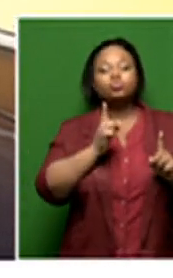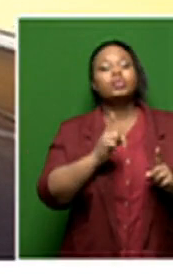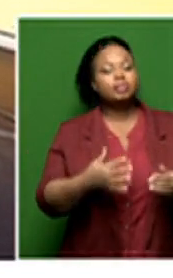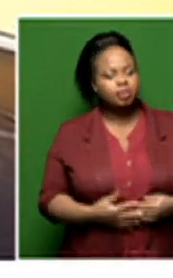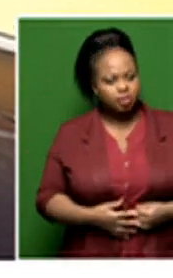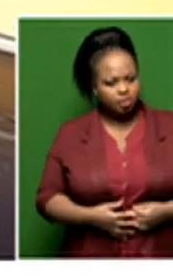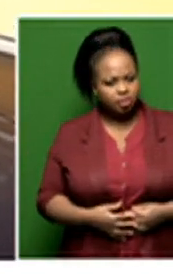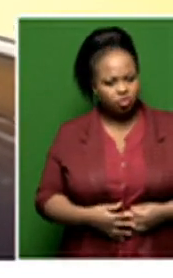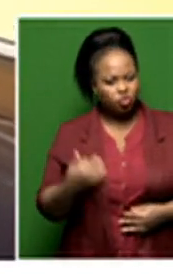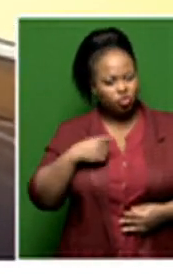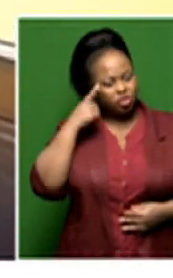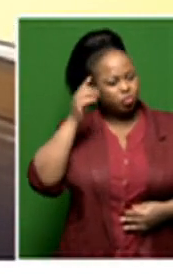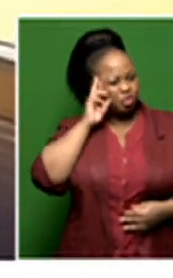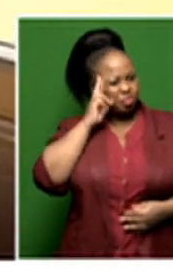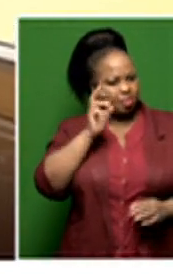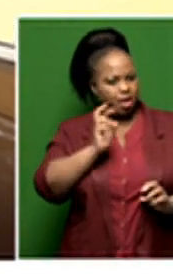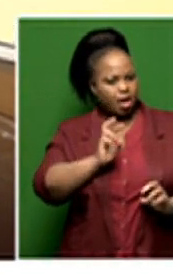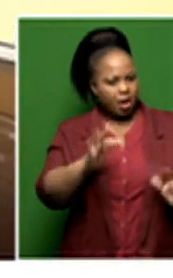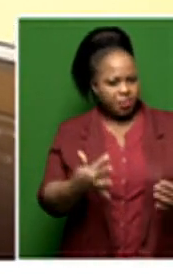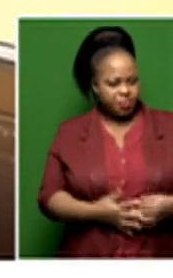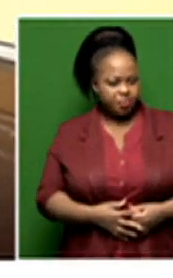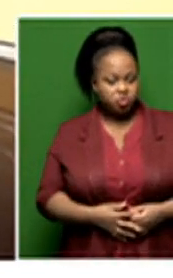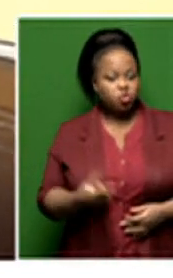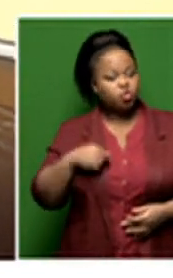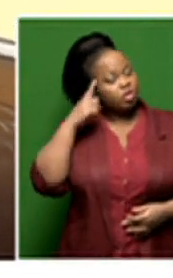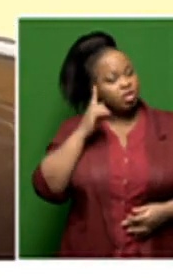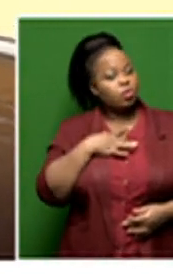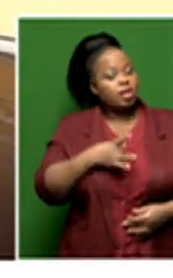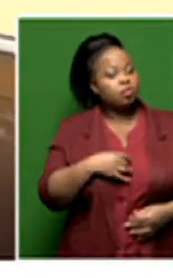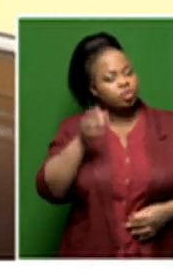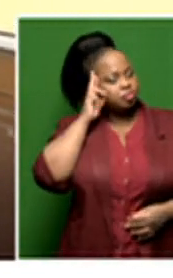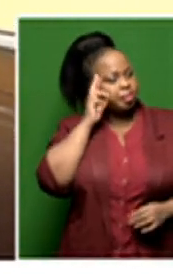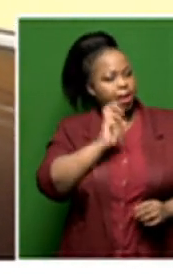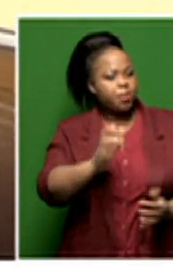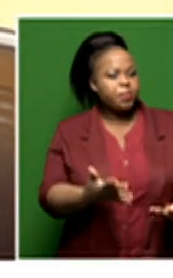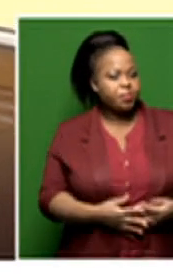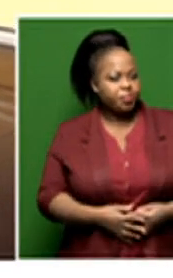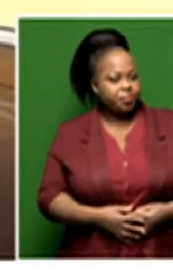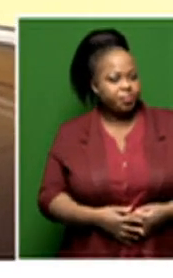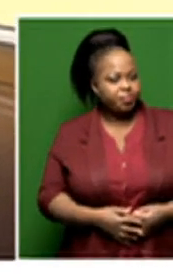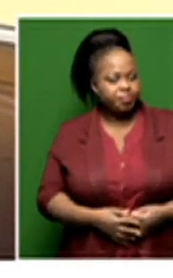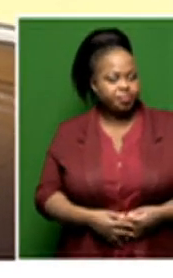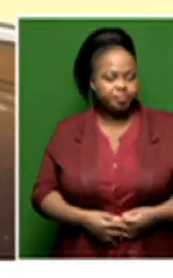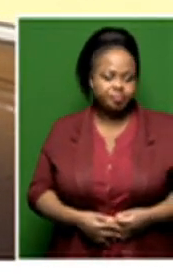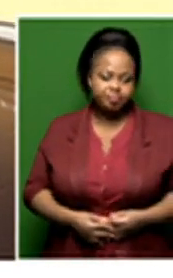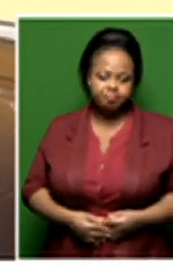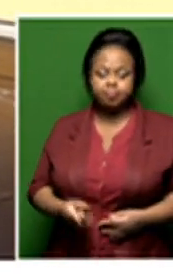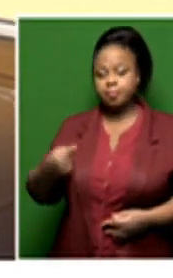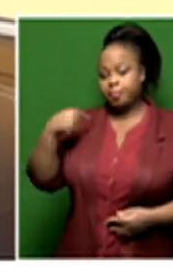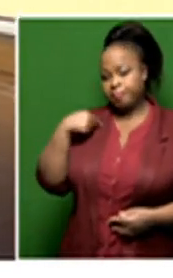how should he be remembered and how would he like to be remembered? Well, for me, as